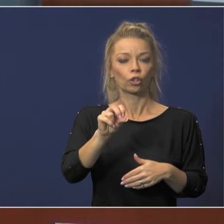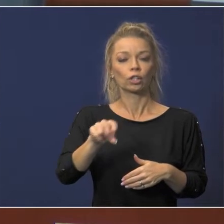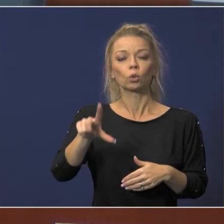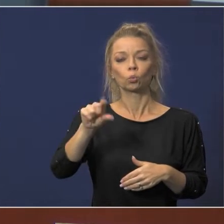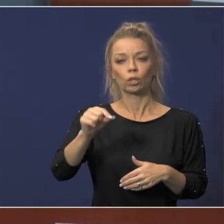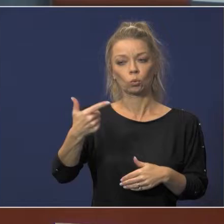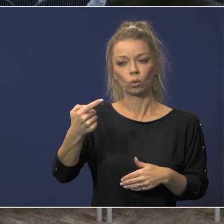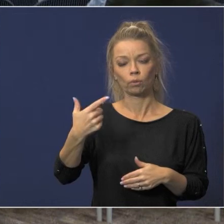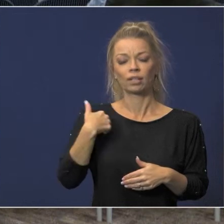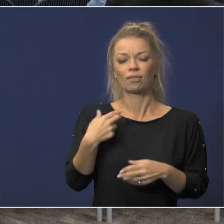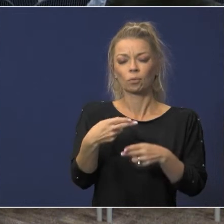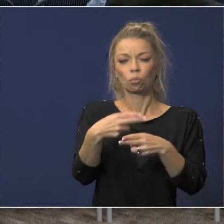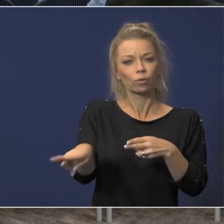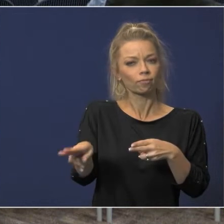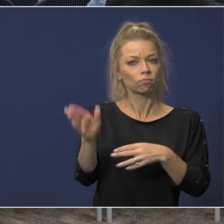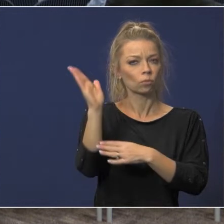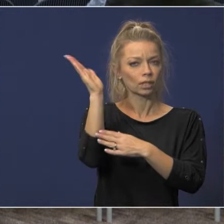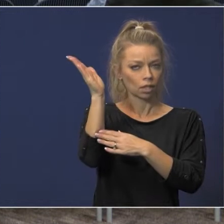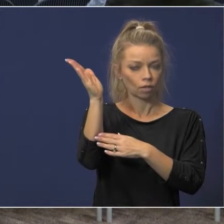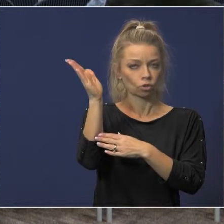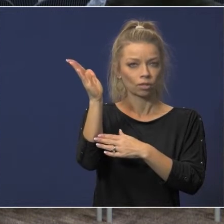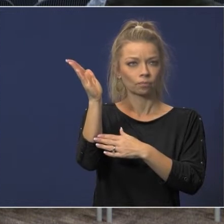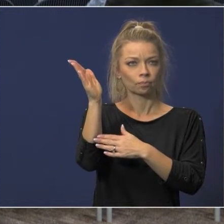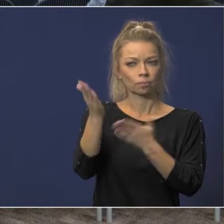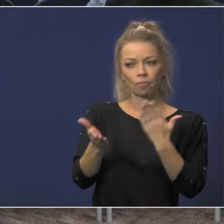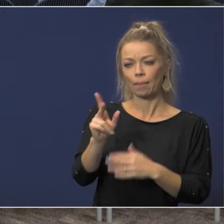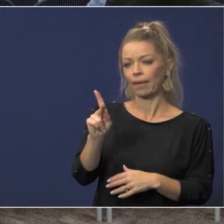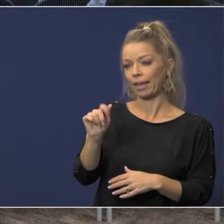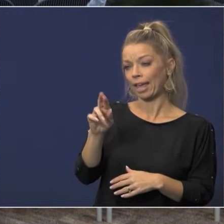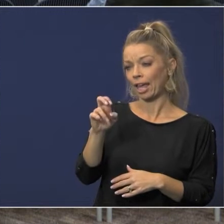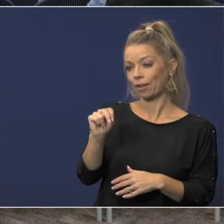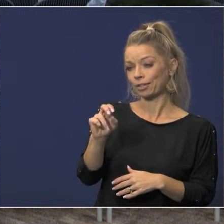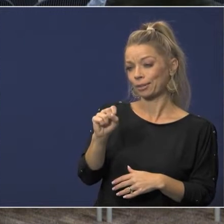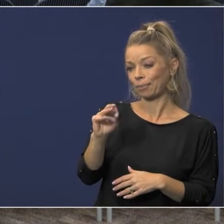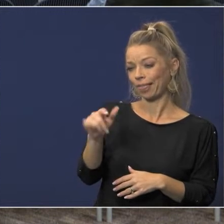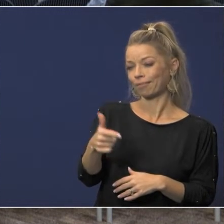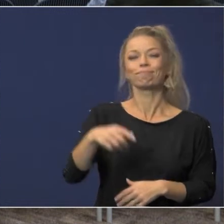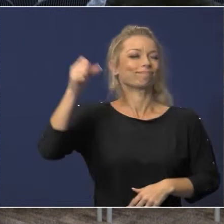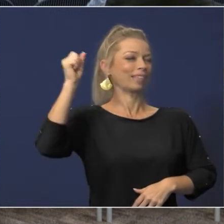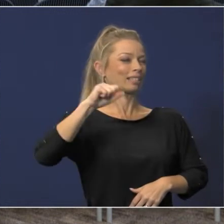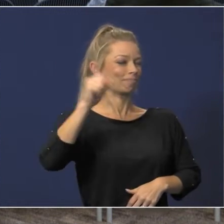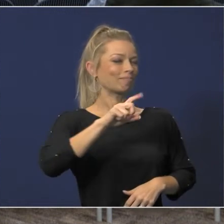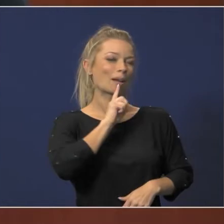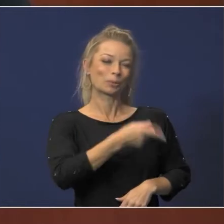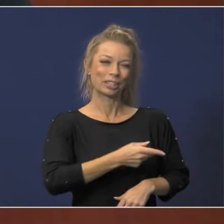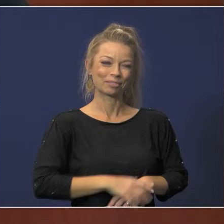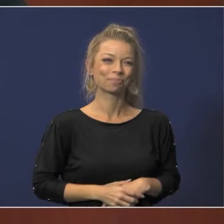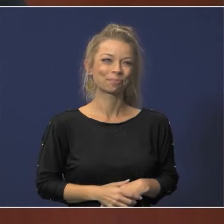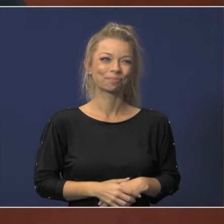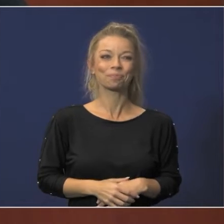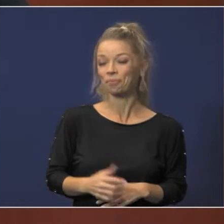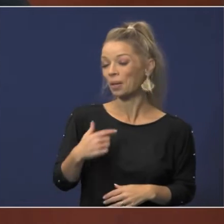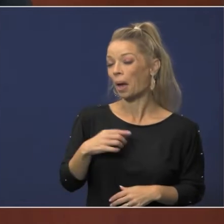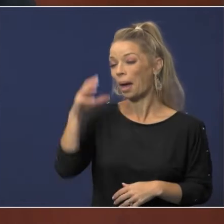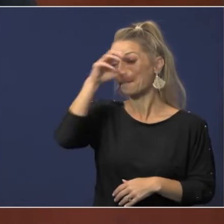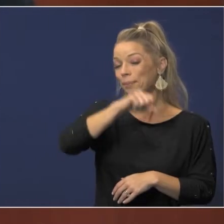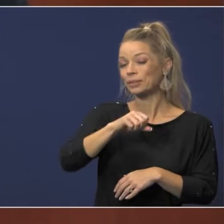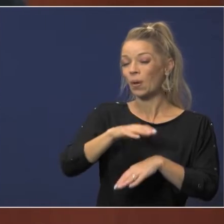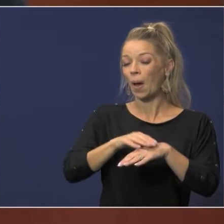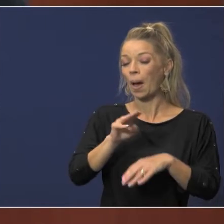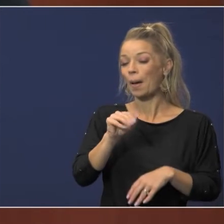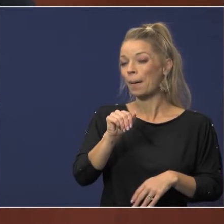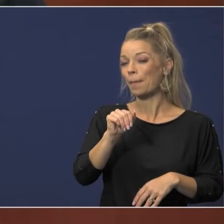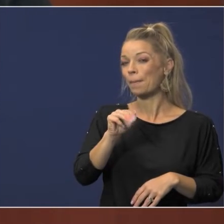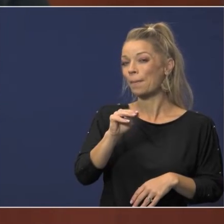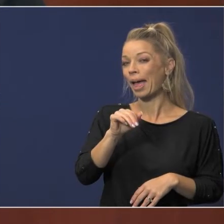brief presentation might be from karen smith yes okay absolutely i missed it on amanda so if i was a little